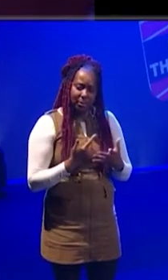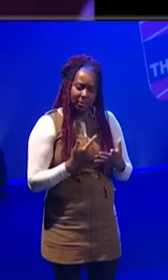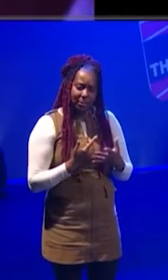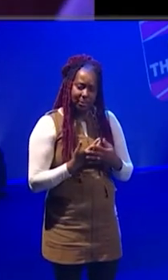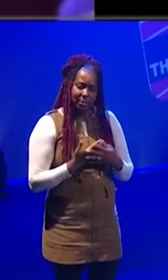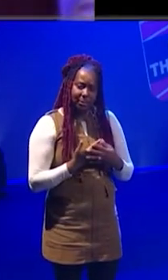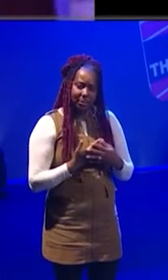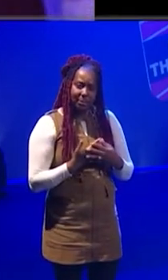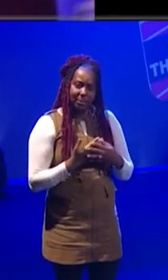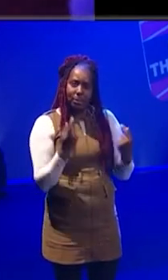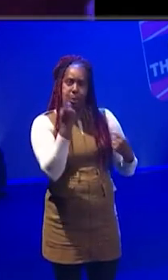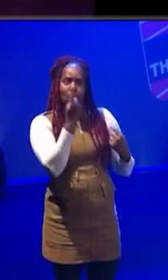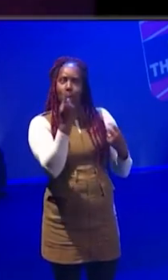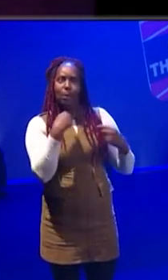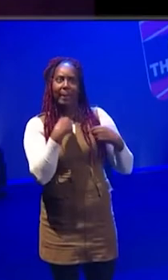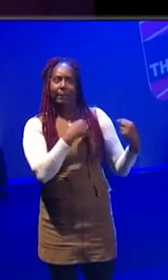Who wants it? Me?